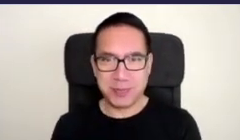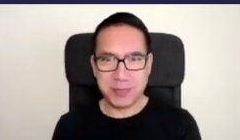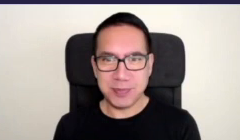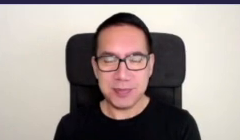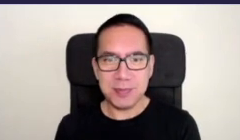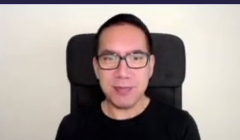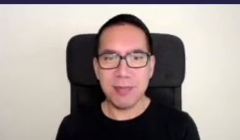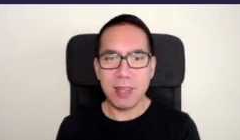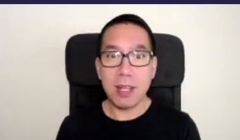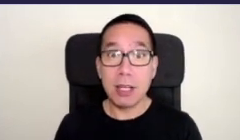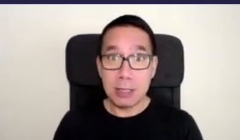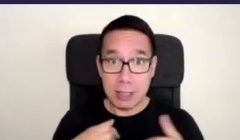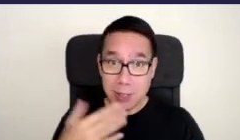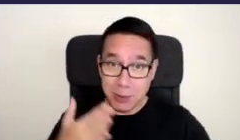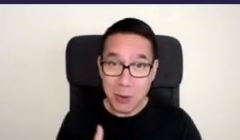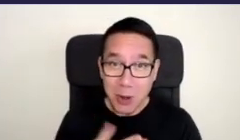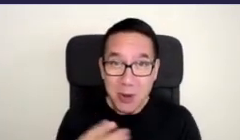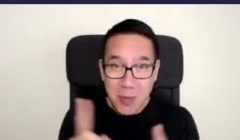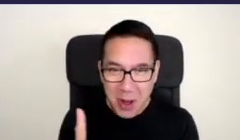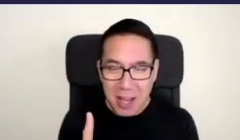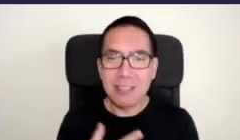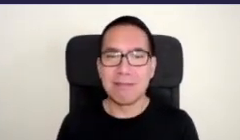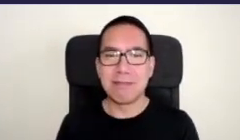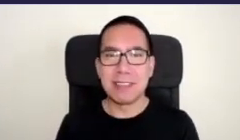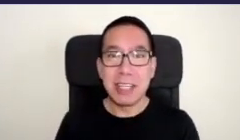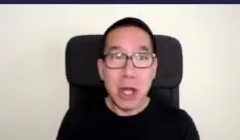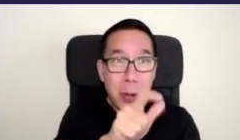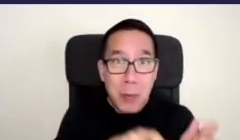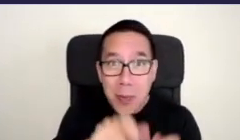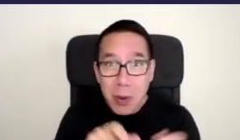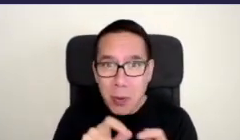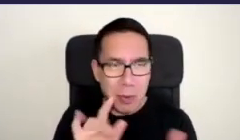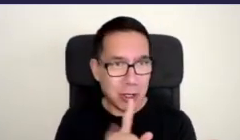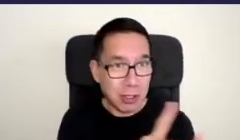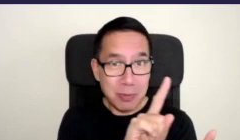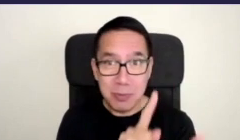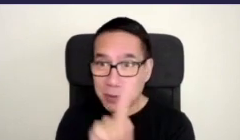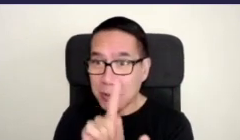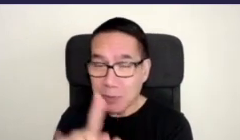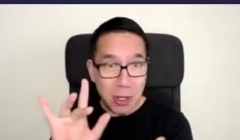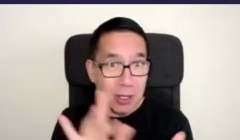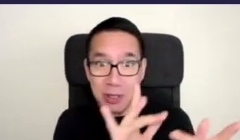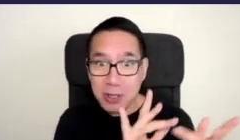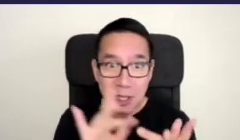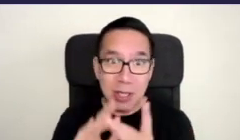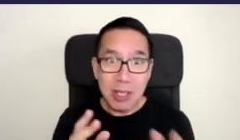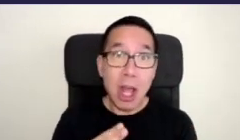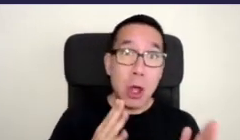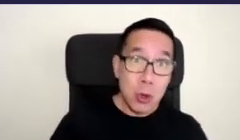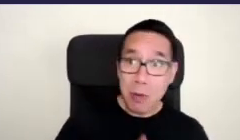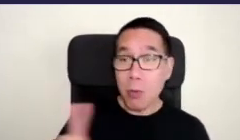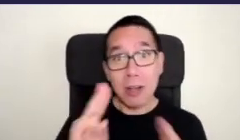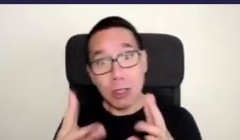so what we do we joyfully connect humans to humans humans to nature and nature to nature we